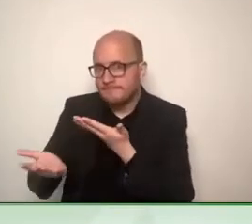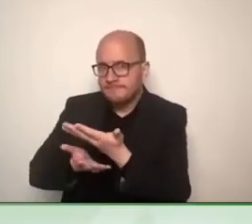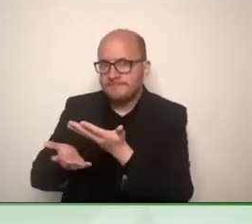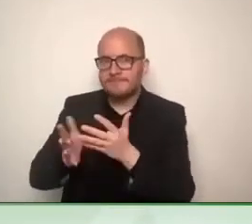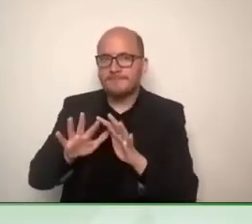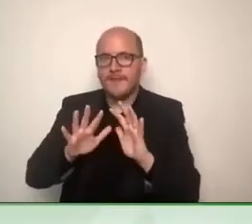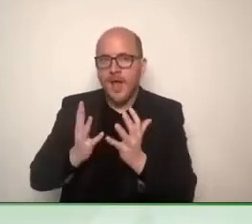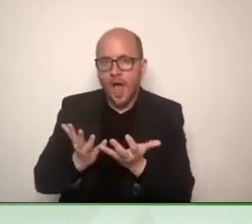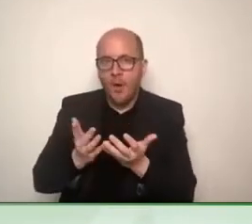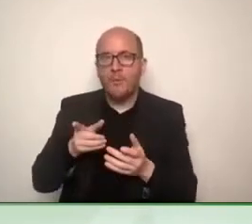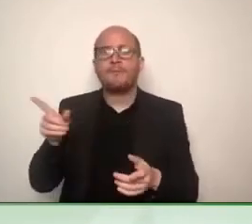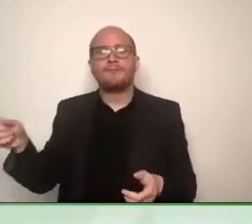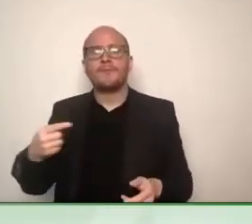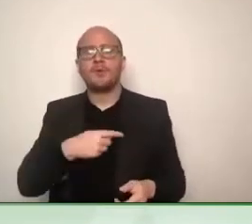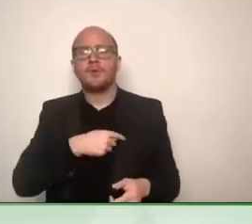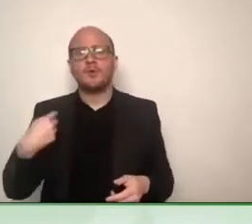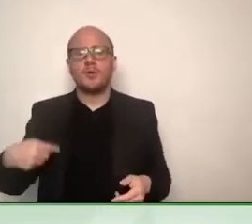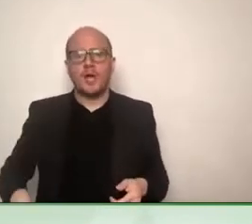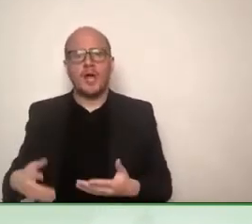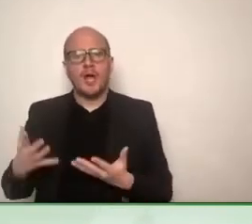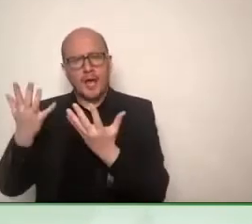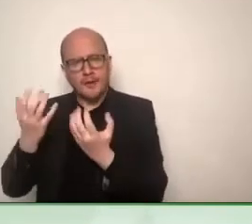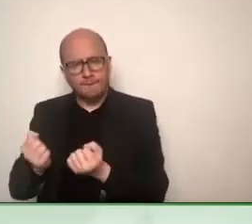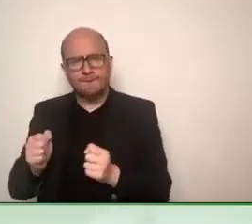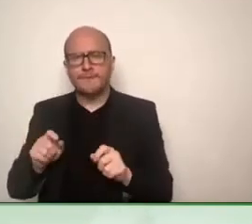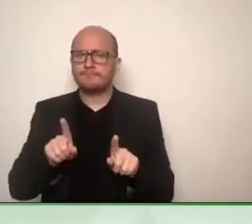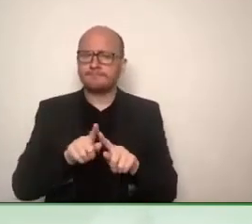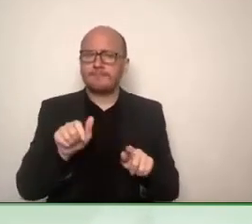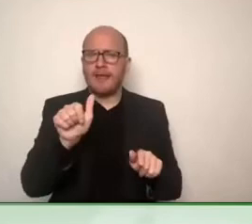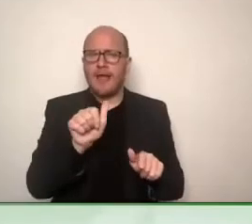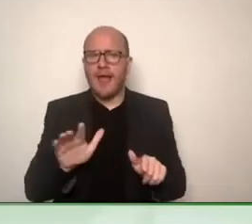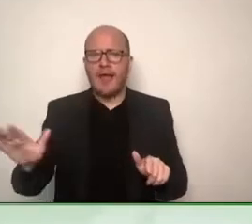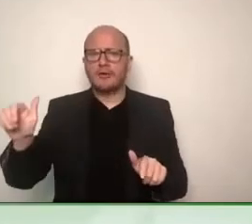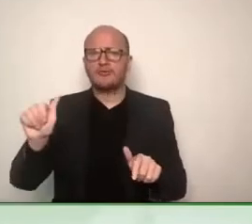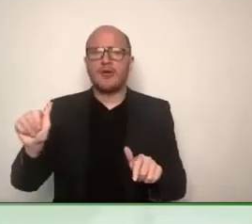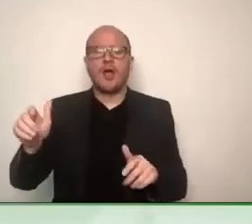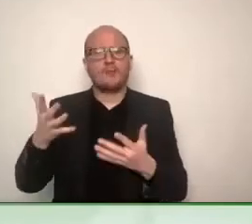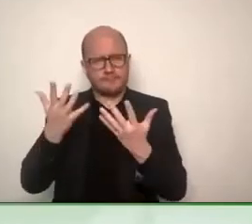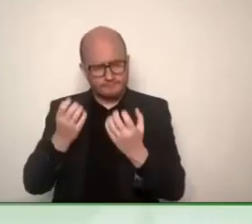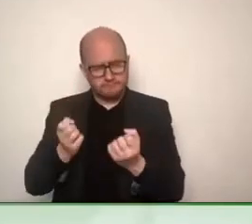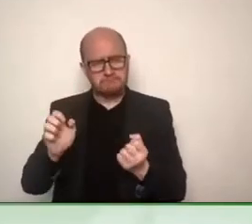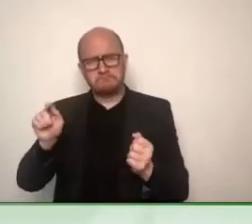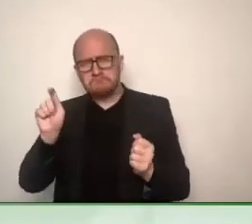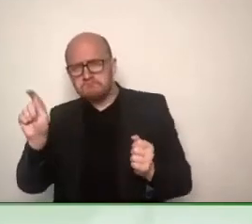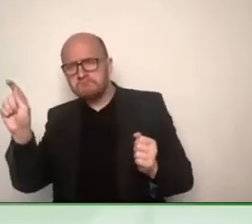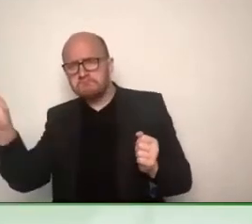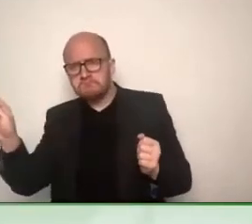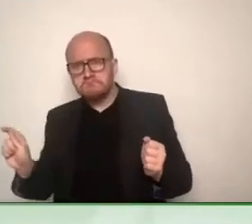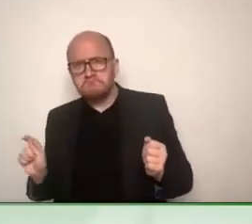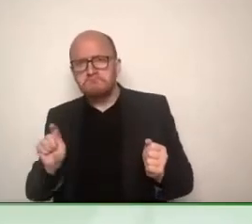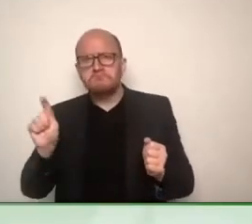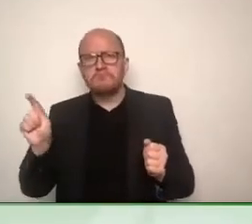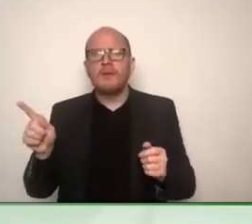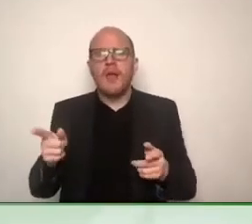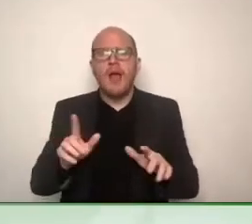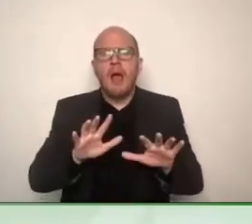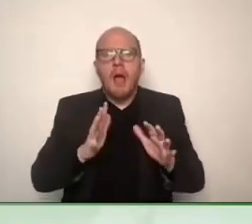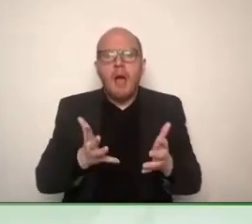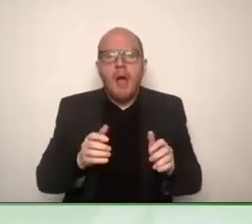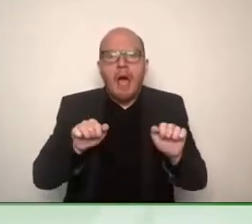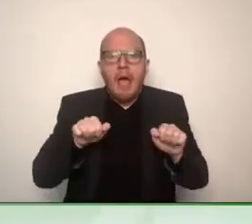Asian countries. And we're trying to connect, but it is not so easy to connect that in the same organization.